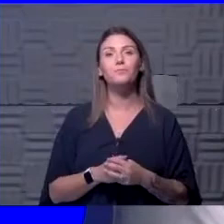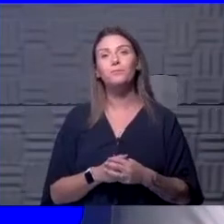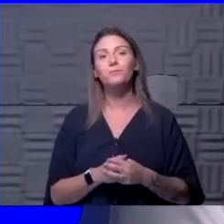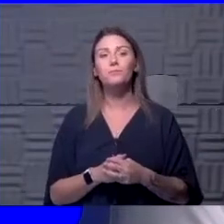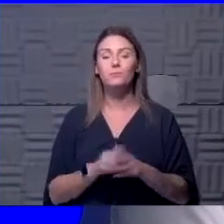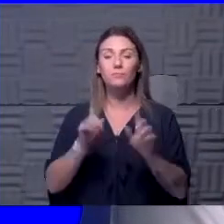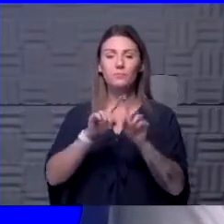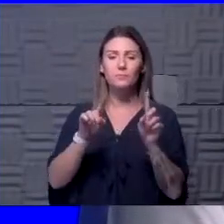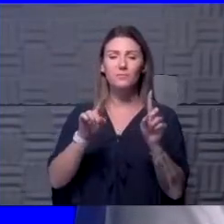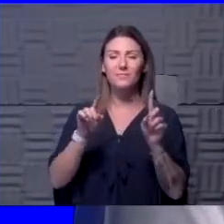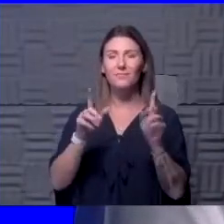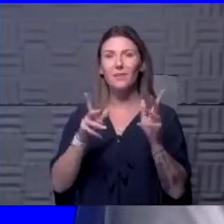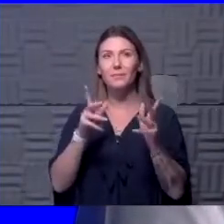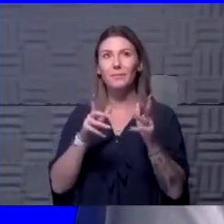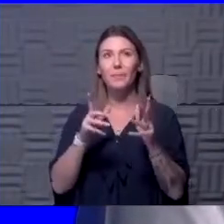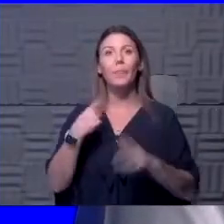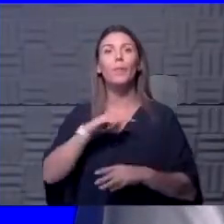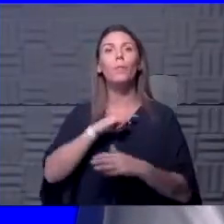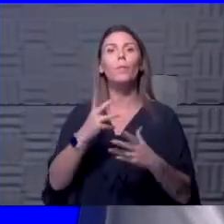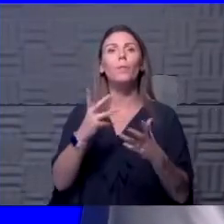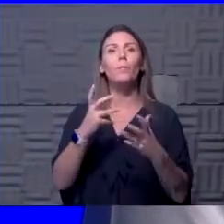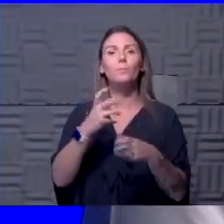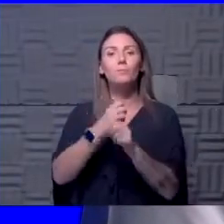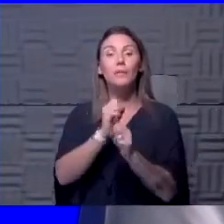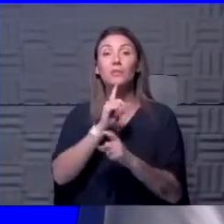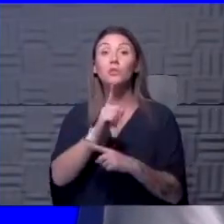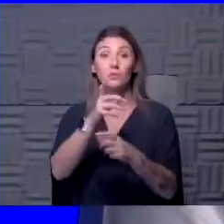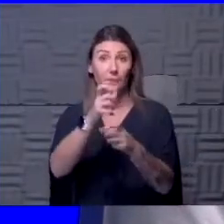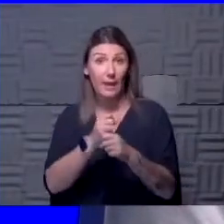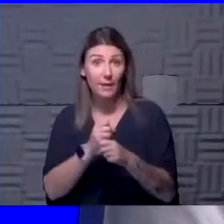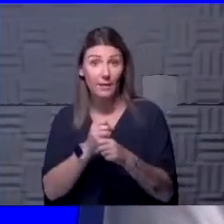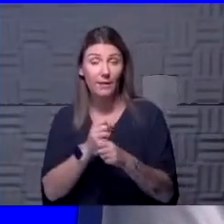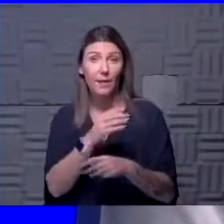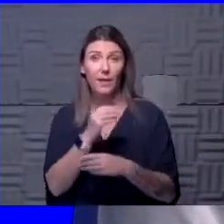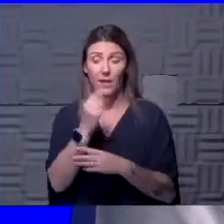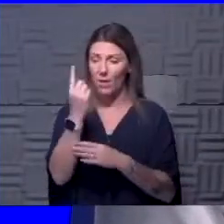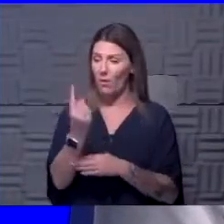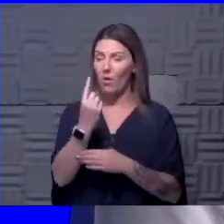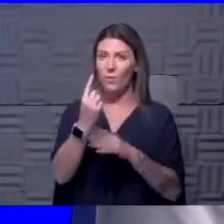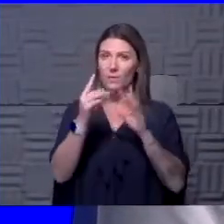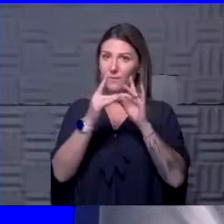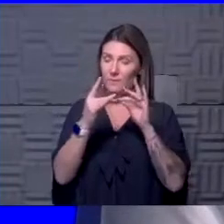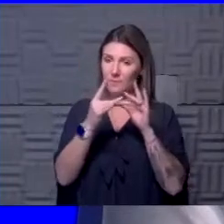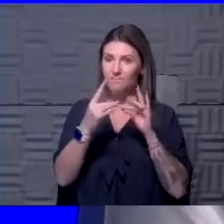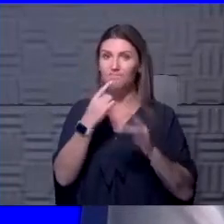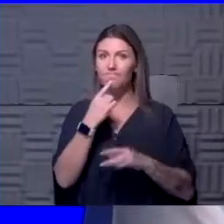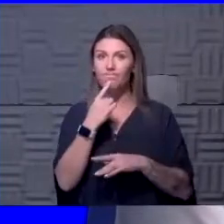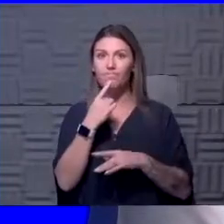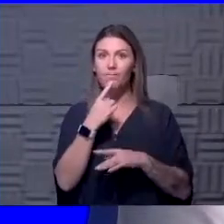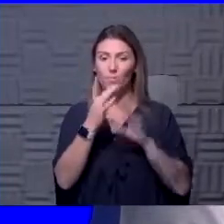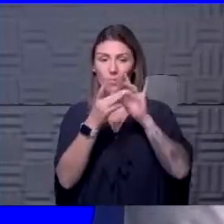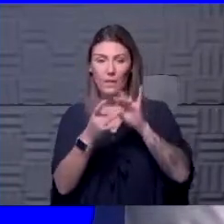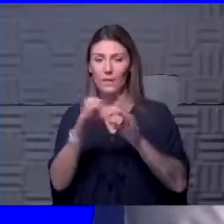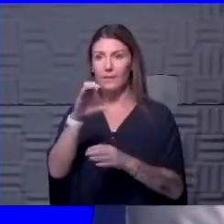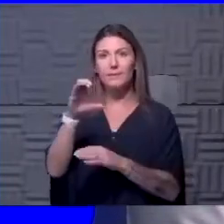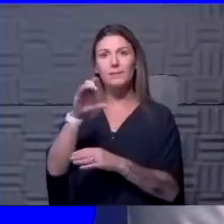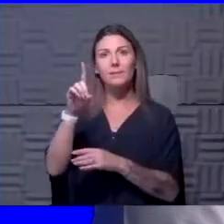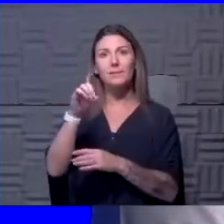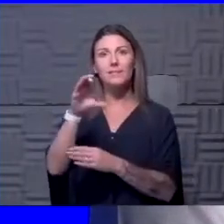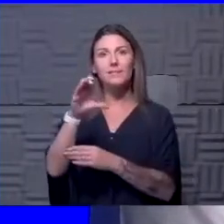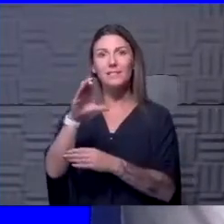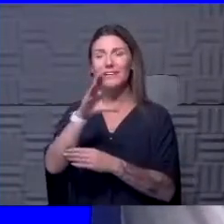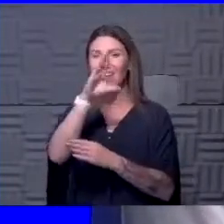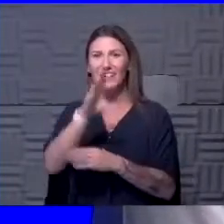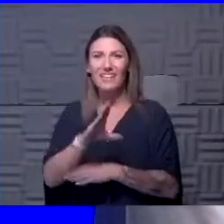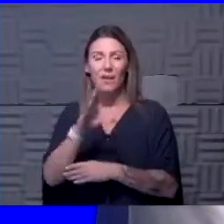But yeah, I mean, we want to make sure that you do get it. And we always have said in line with the CDC, we never want to miss